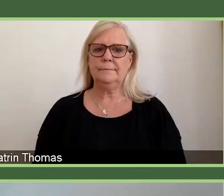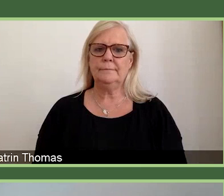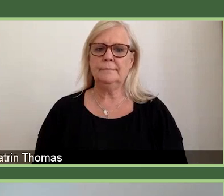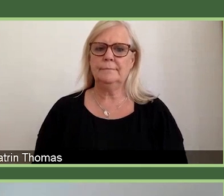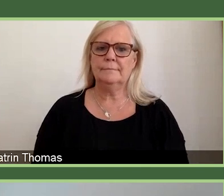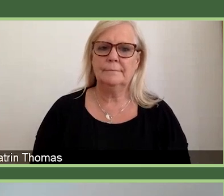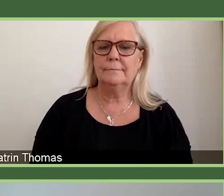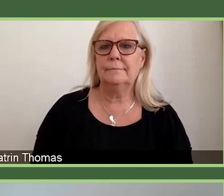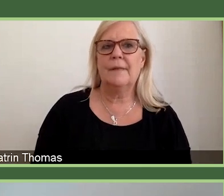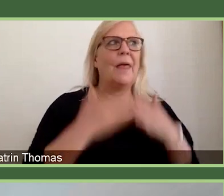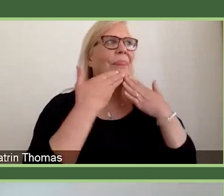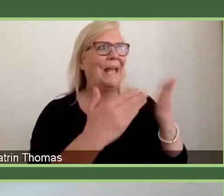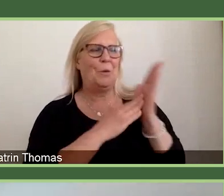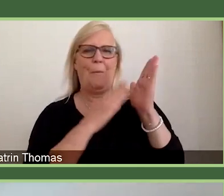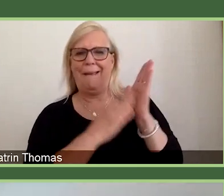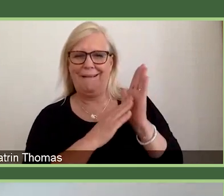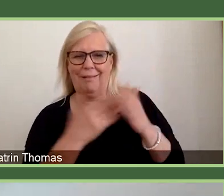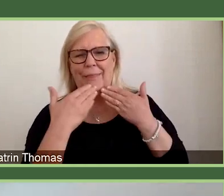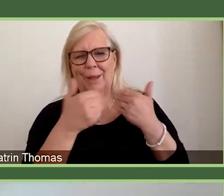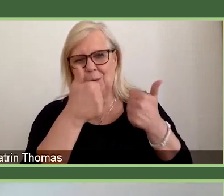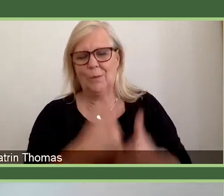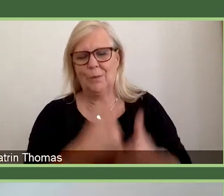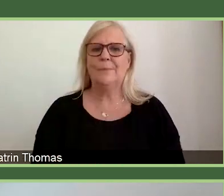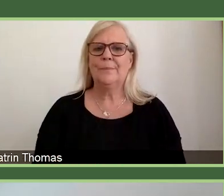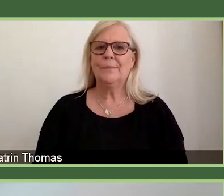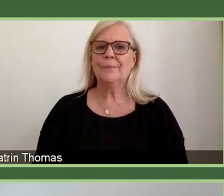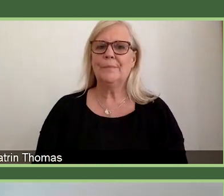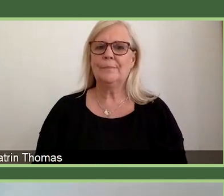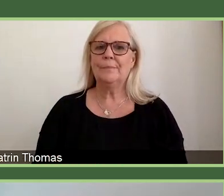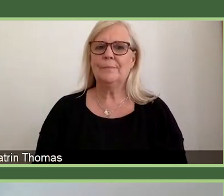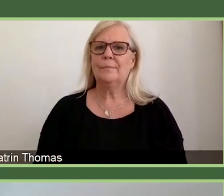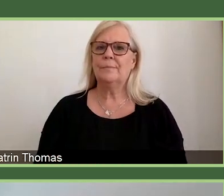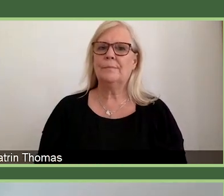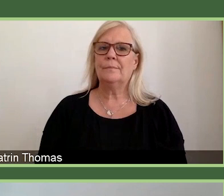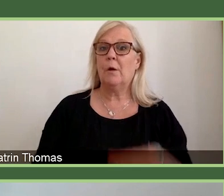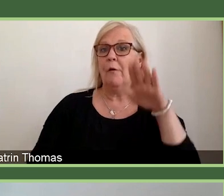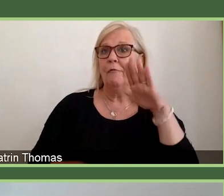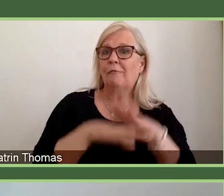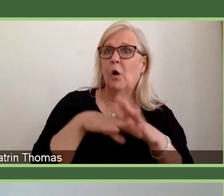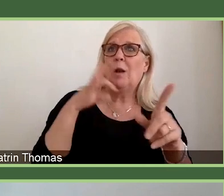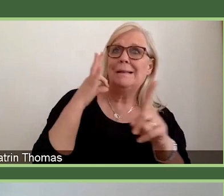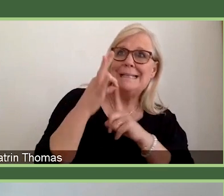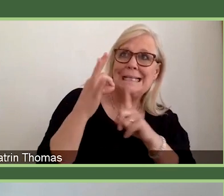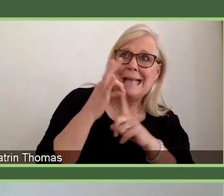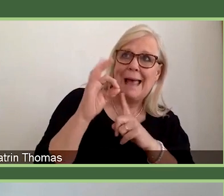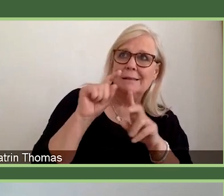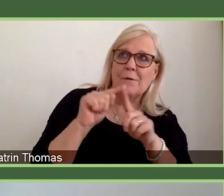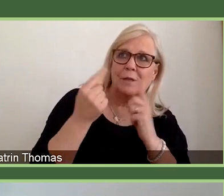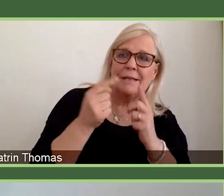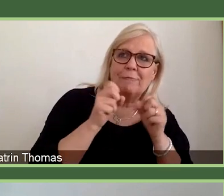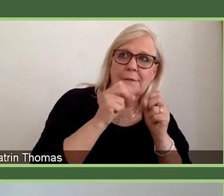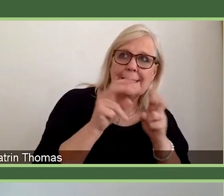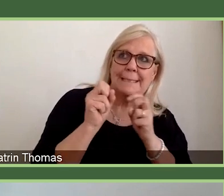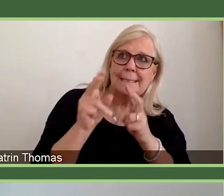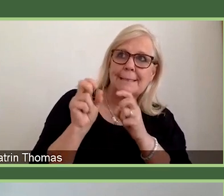Thank you, Michael. So, the full details of the schemes were released a